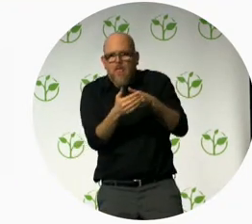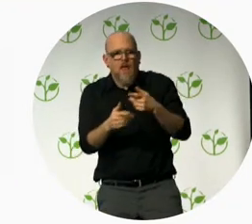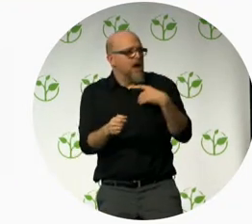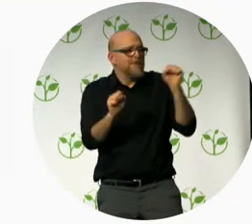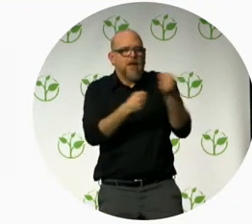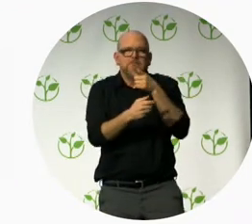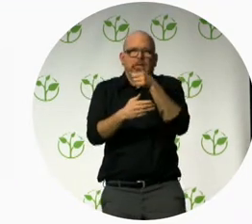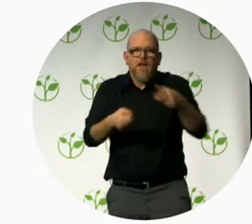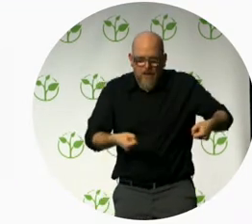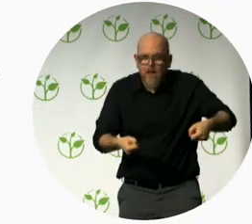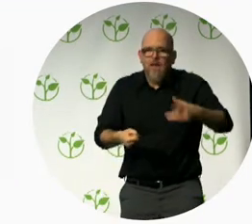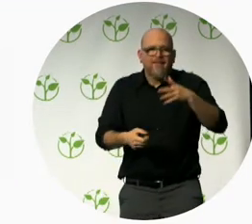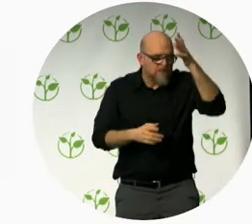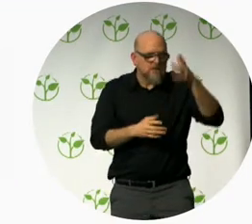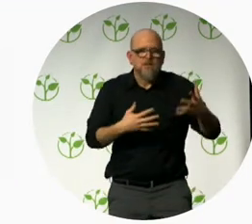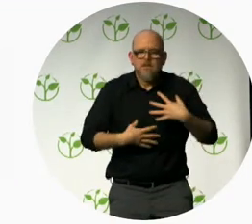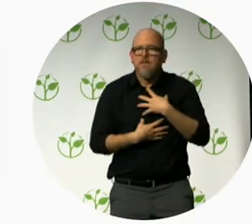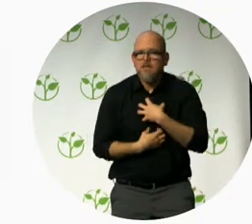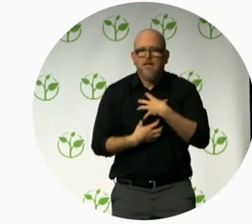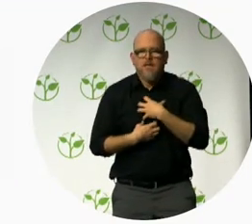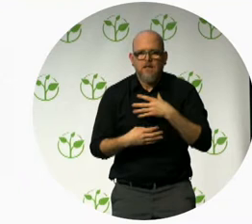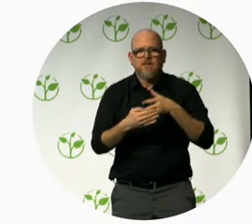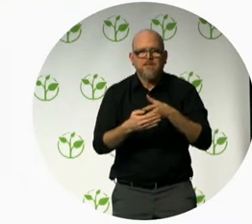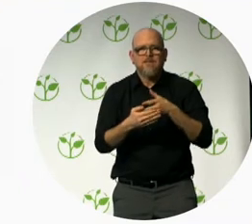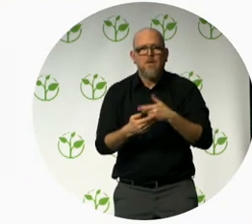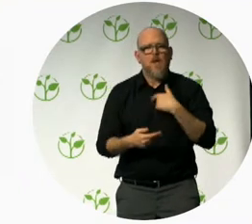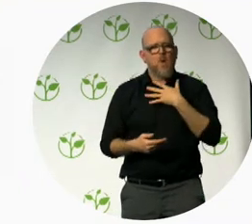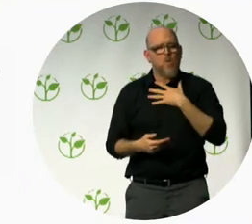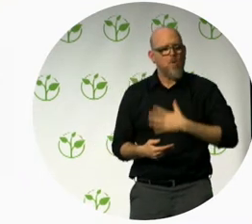expert on all barriers around my house.